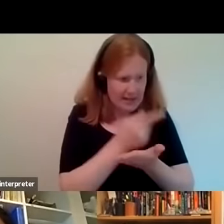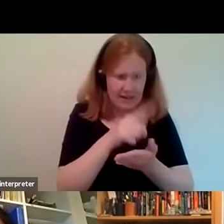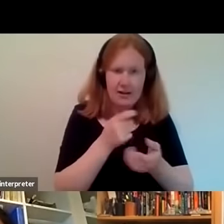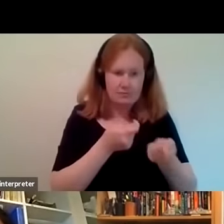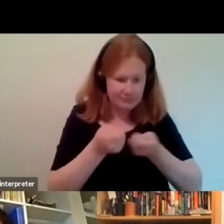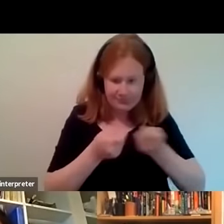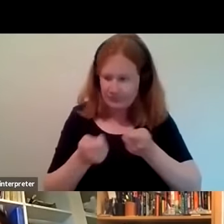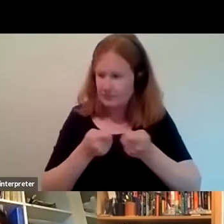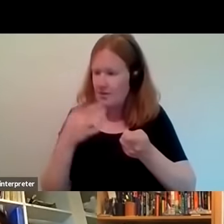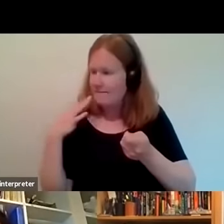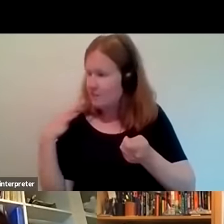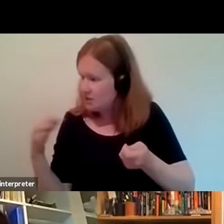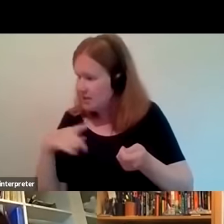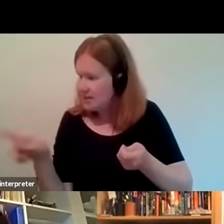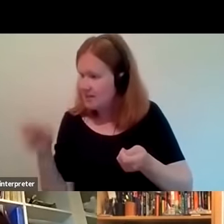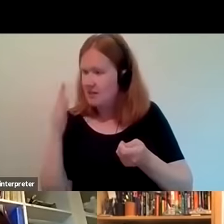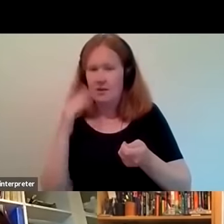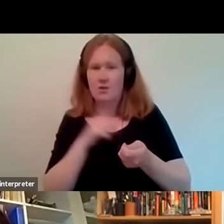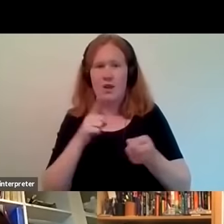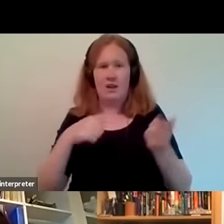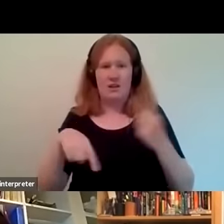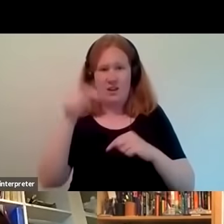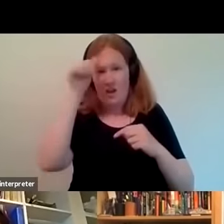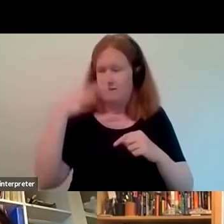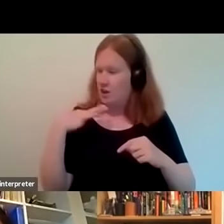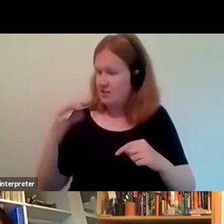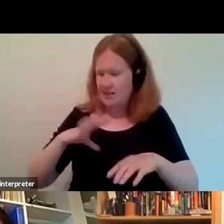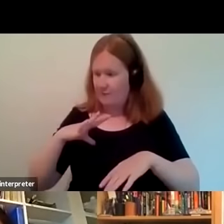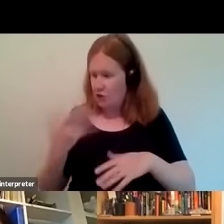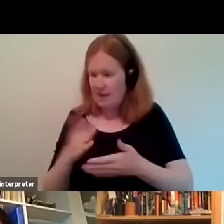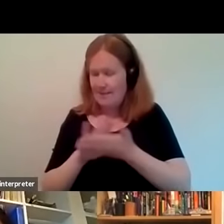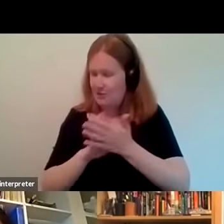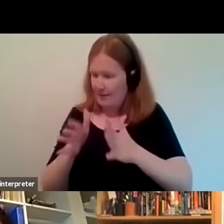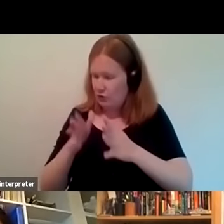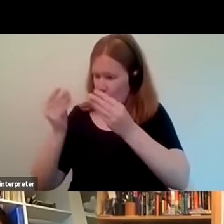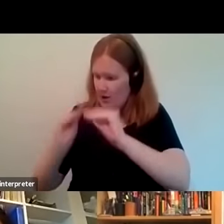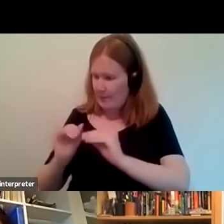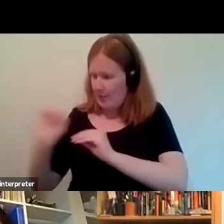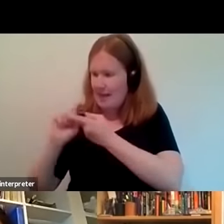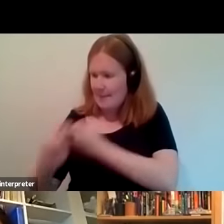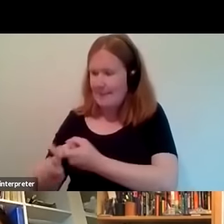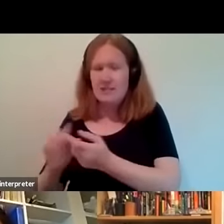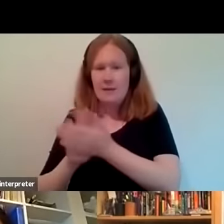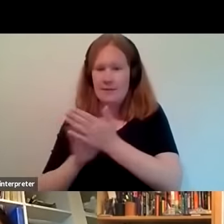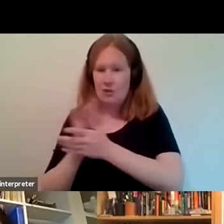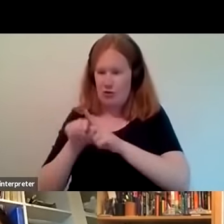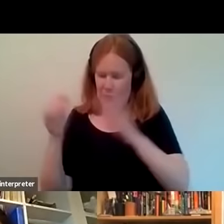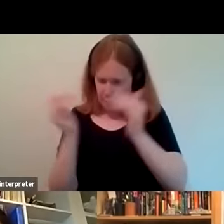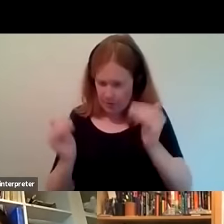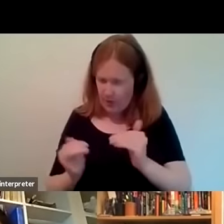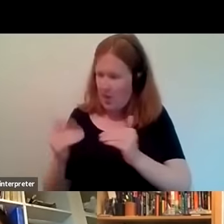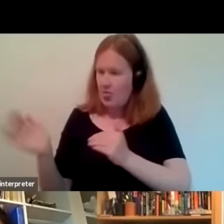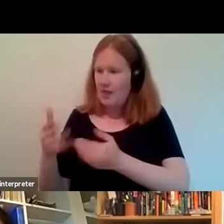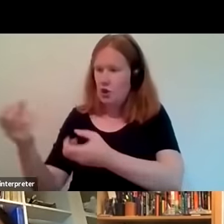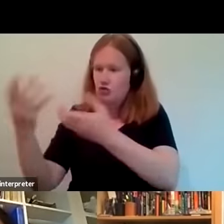the availability of volunteers because you know volunteers are given their time for free and you have to work around their commitments also trying to get the contributors